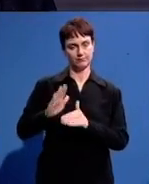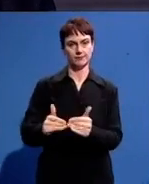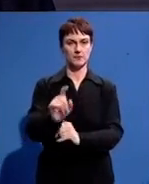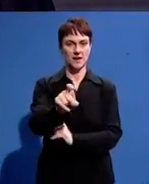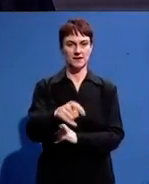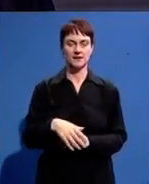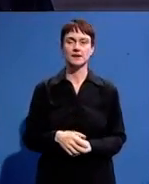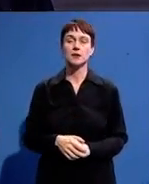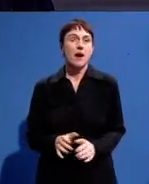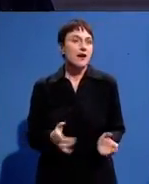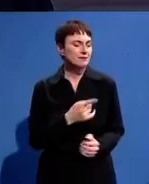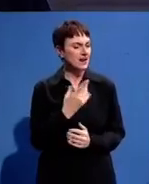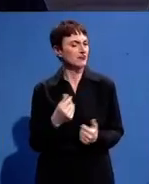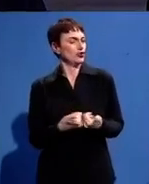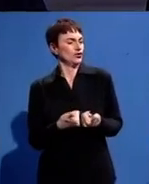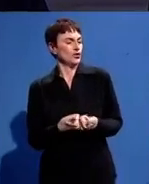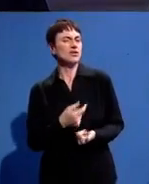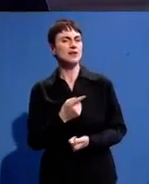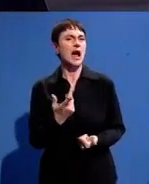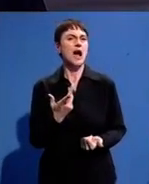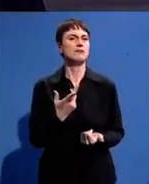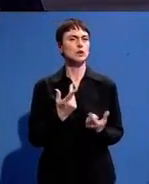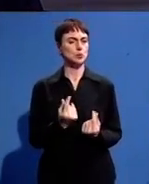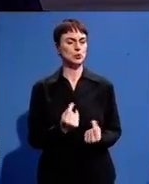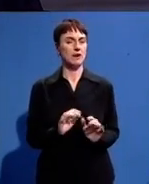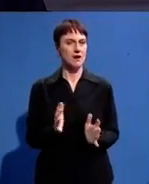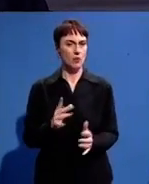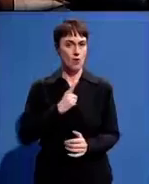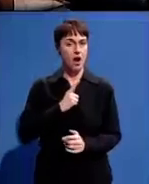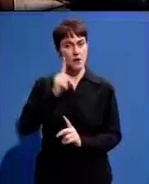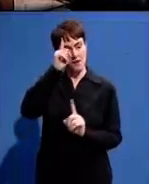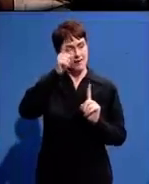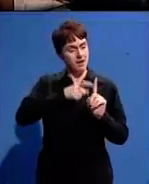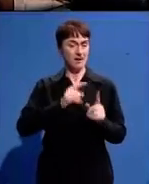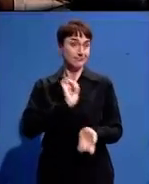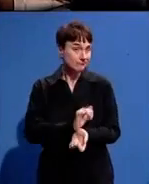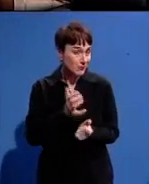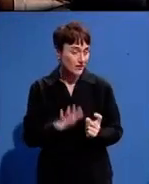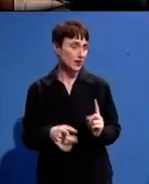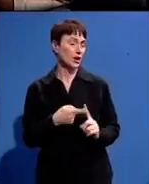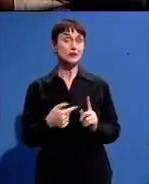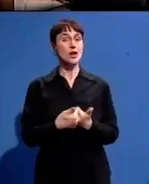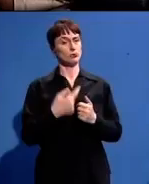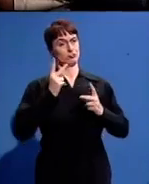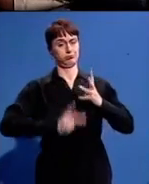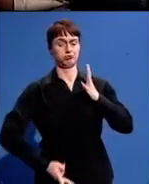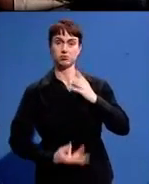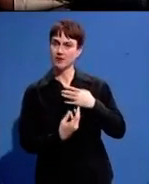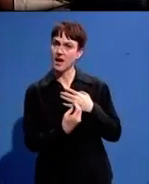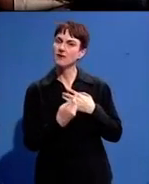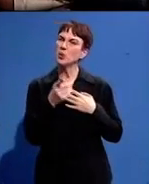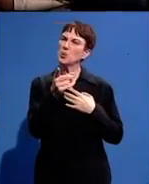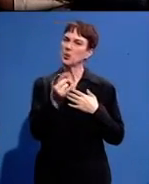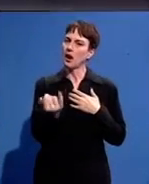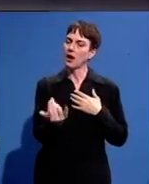never because life is not easy I came across many challenges in his life including imprisonment well how do we deal with the challenges we're facing today to